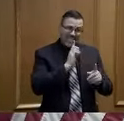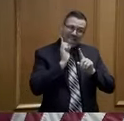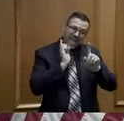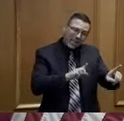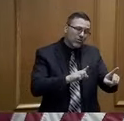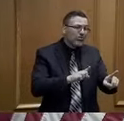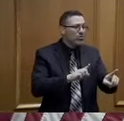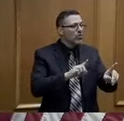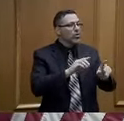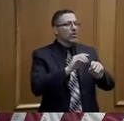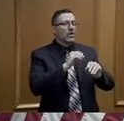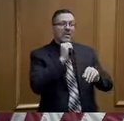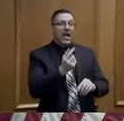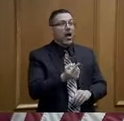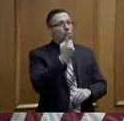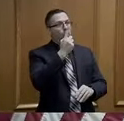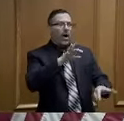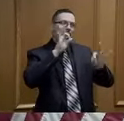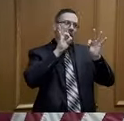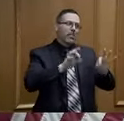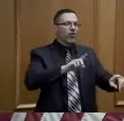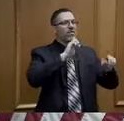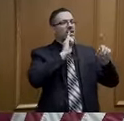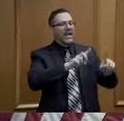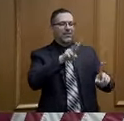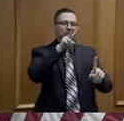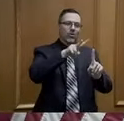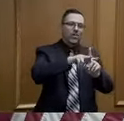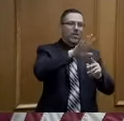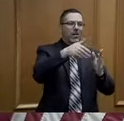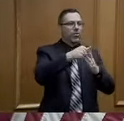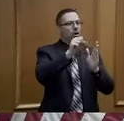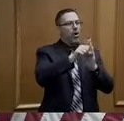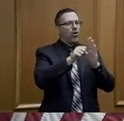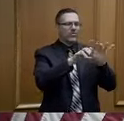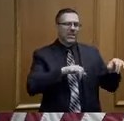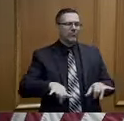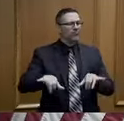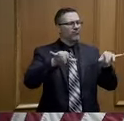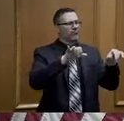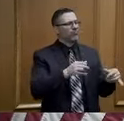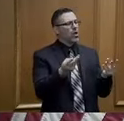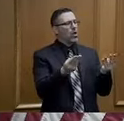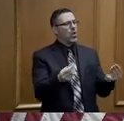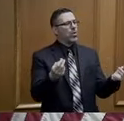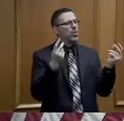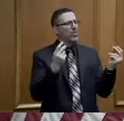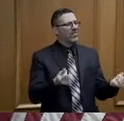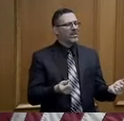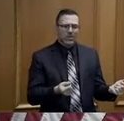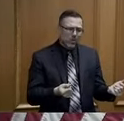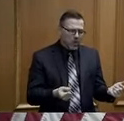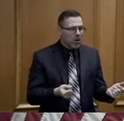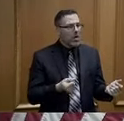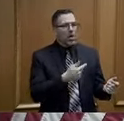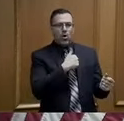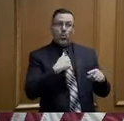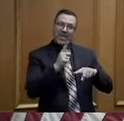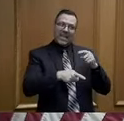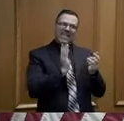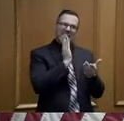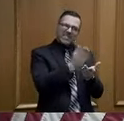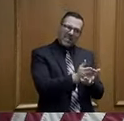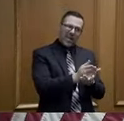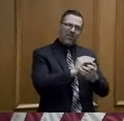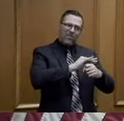found the key. In part because we're not going to stop this disease. I mean, this virus, we're going to mitigate it. And